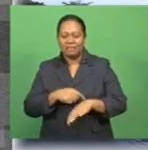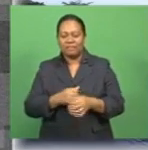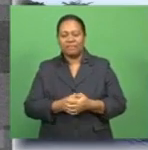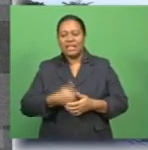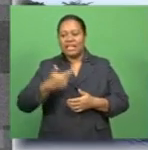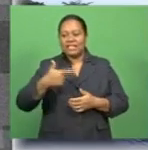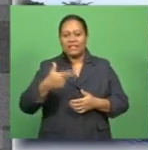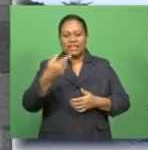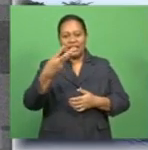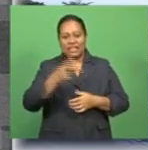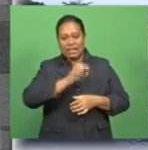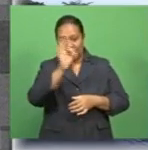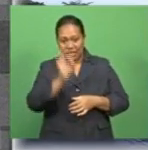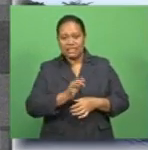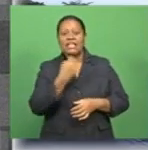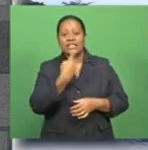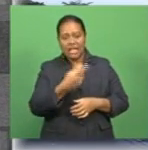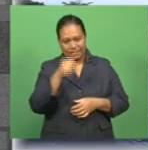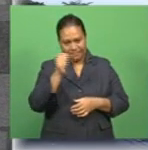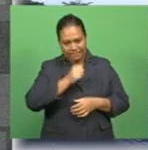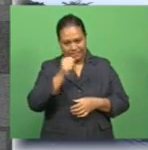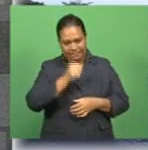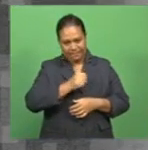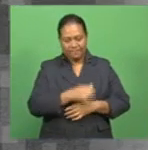73% said yes.